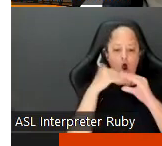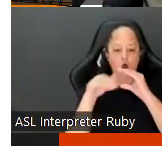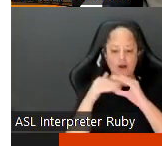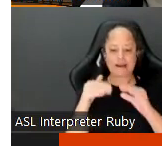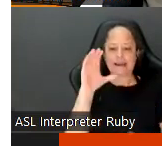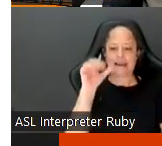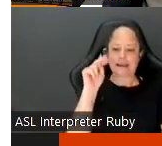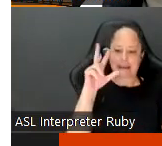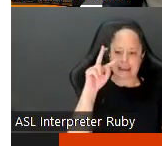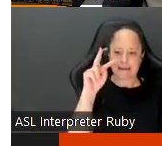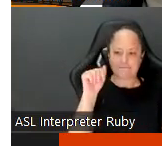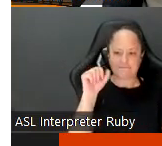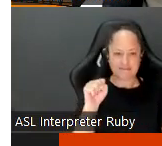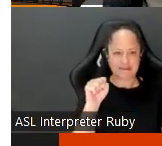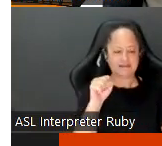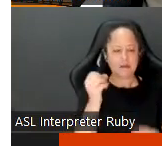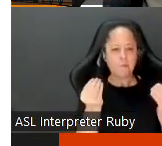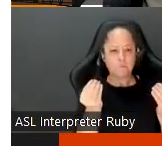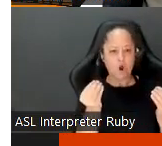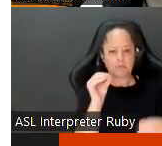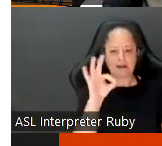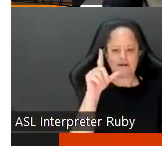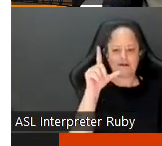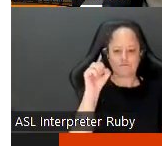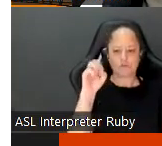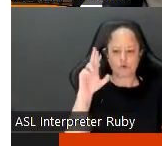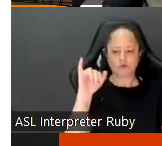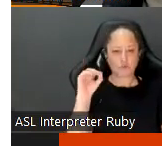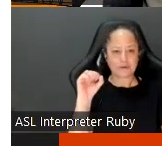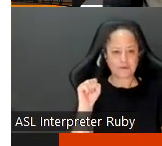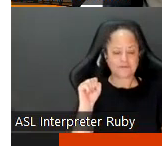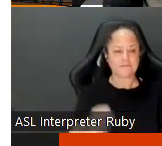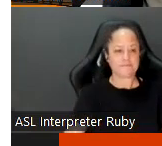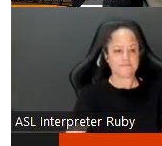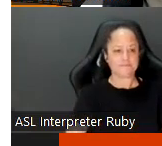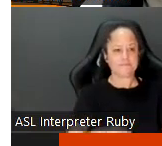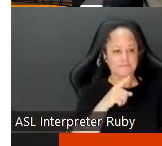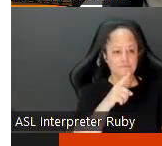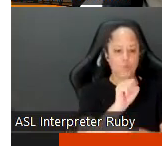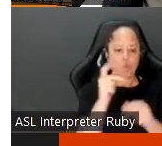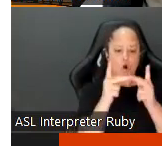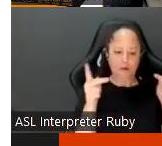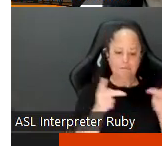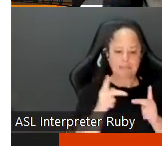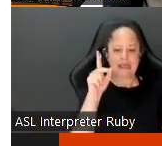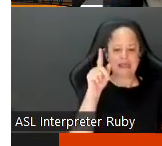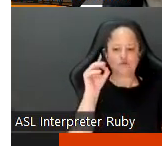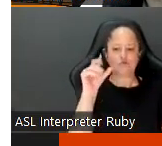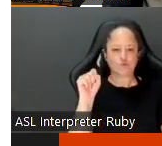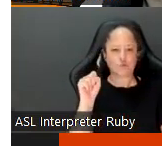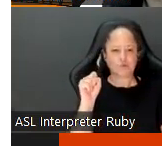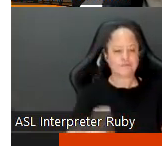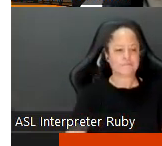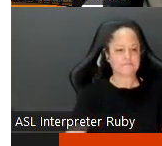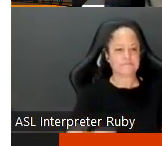our canvas are are um the property of los rios and so um they are workplace tools um